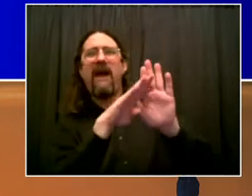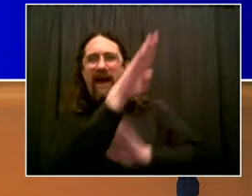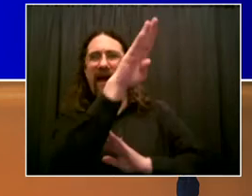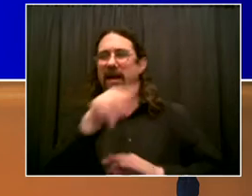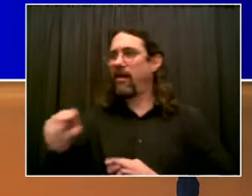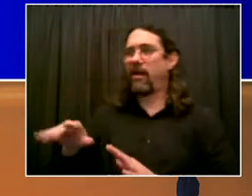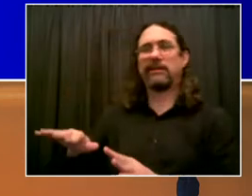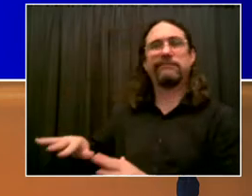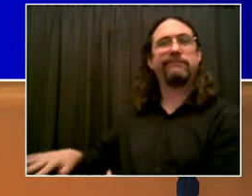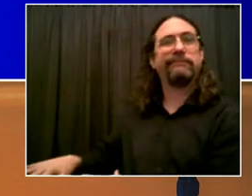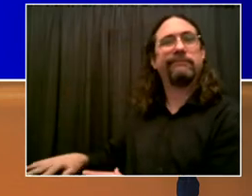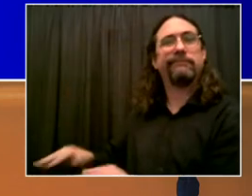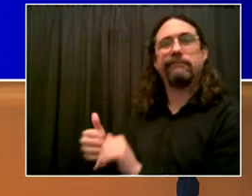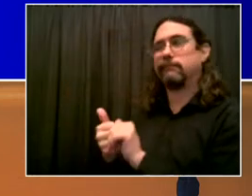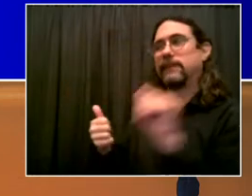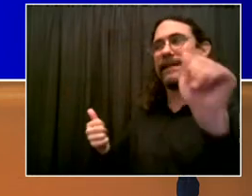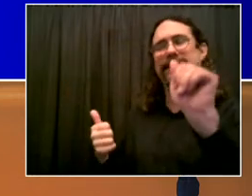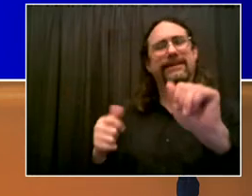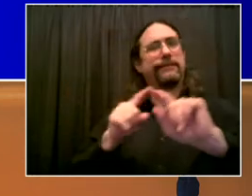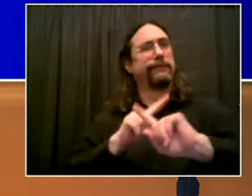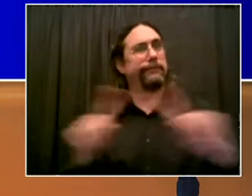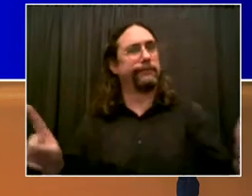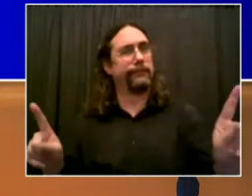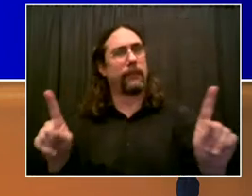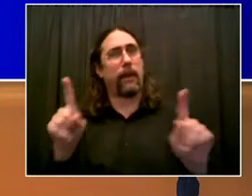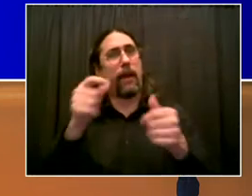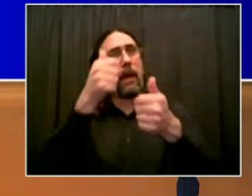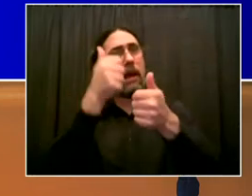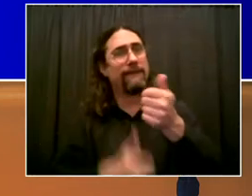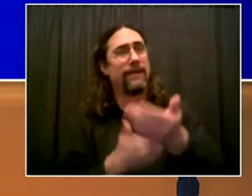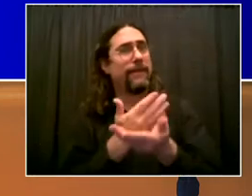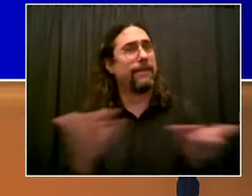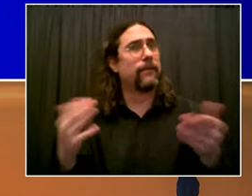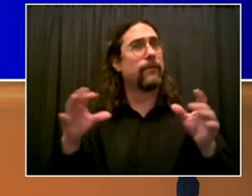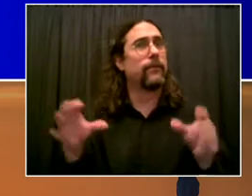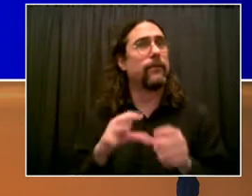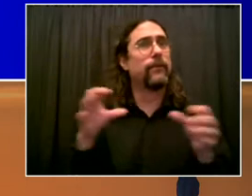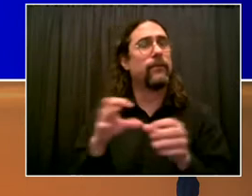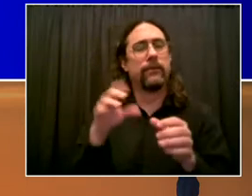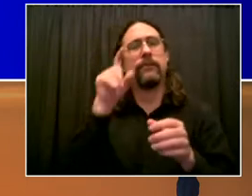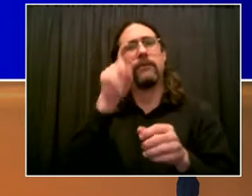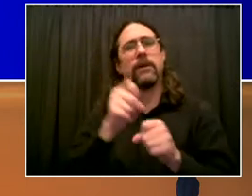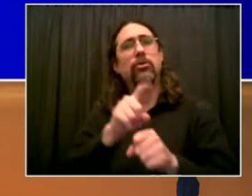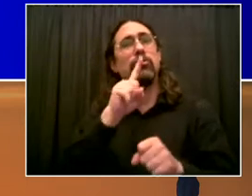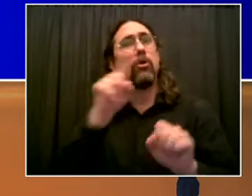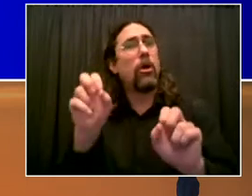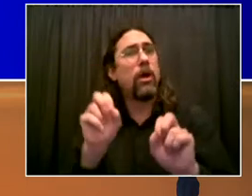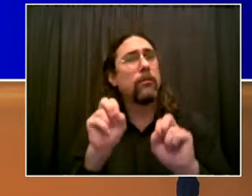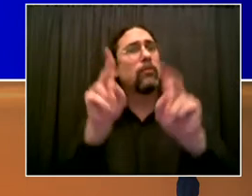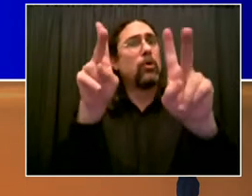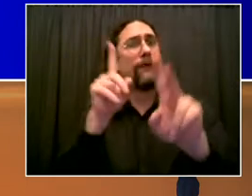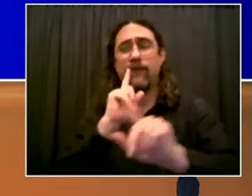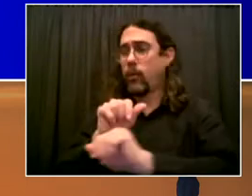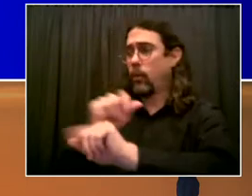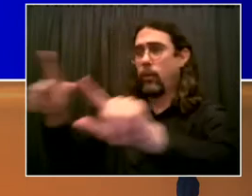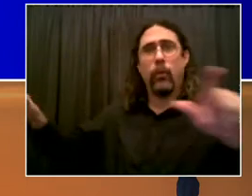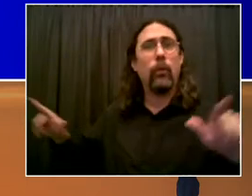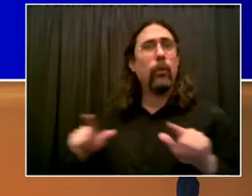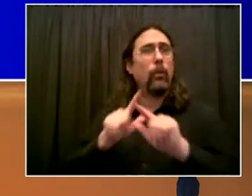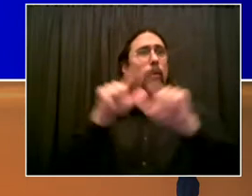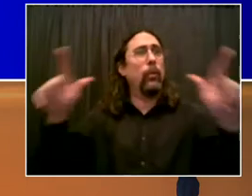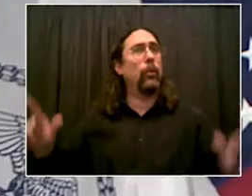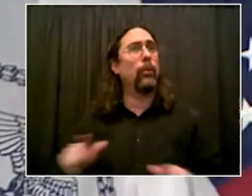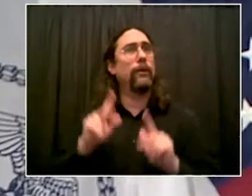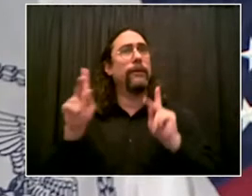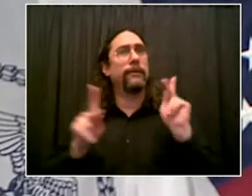opportunity to folks who haven't had it before, we need a strong and capable leader who believes in those values and knows how to get things